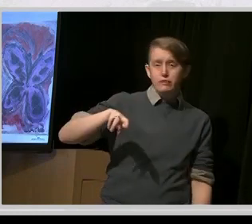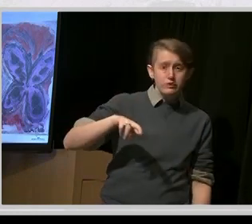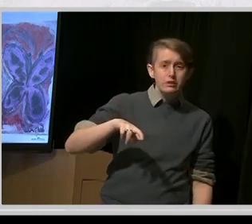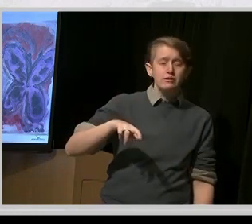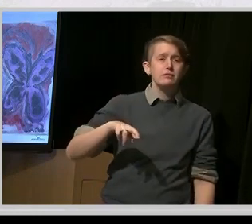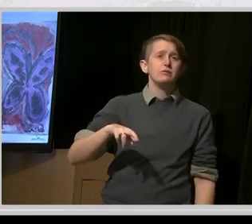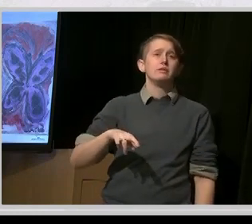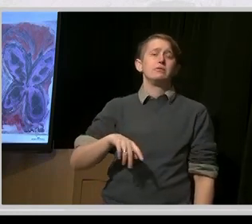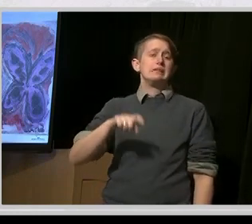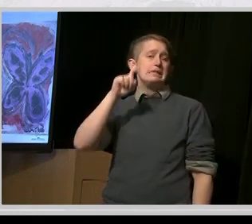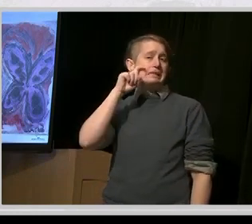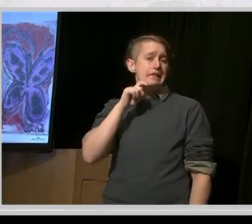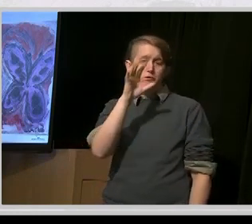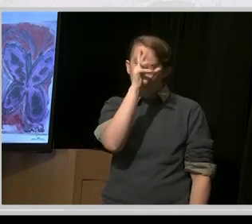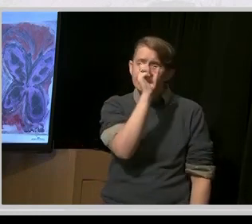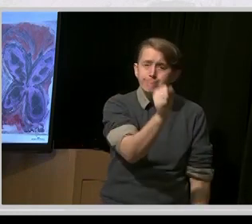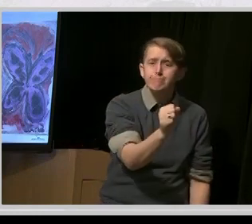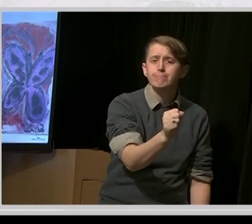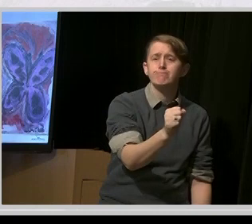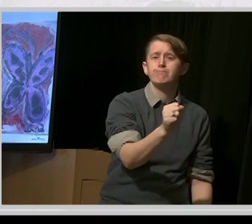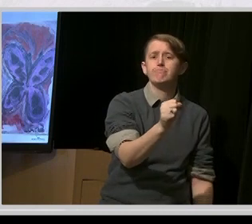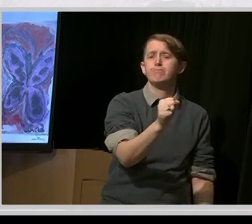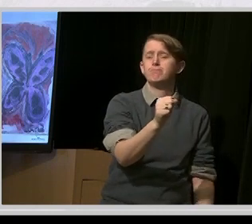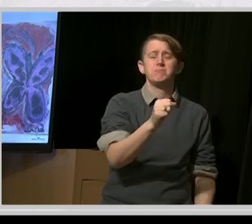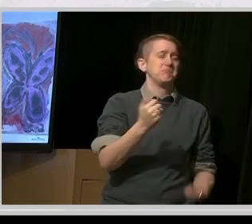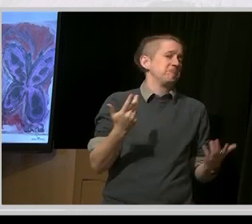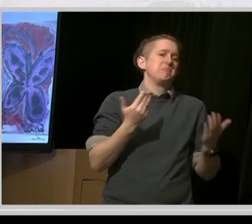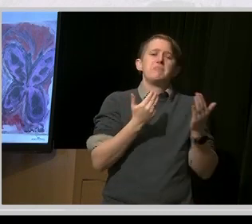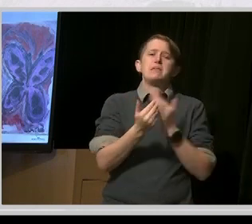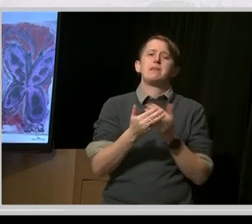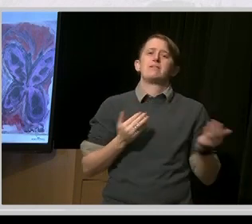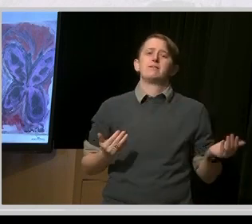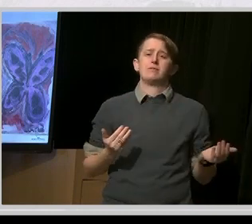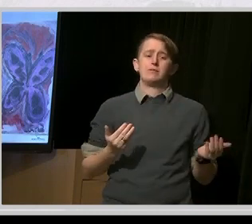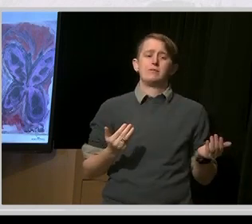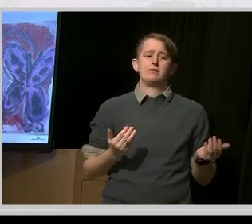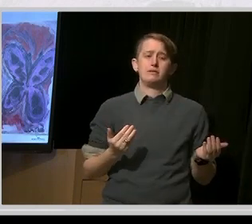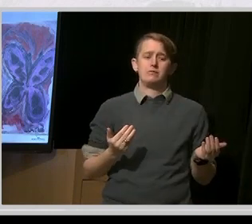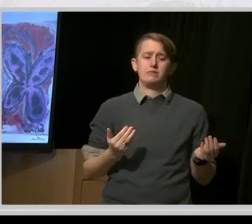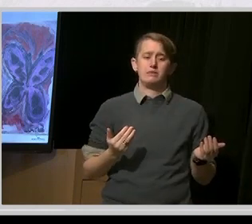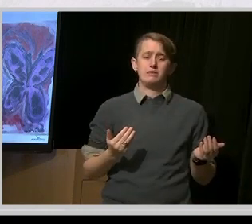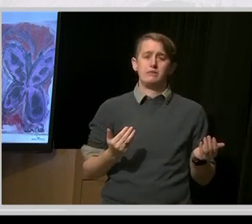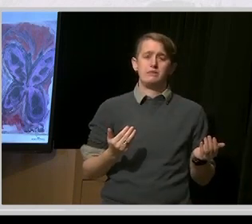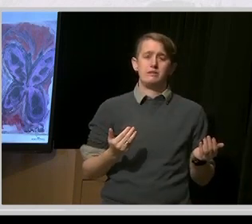sexuality, the choices I make